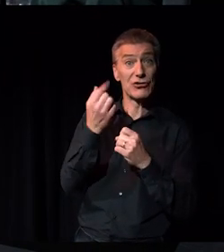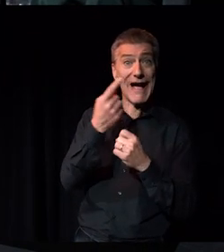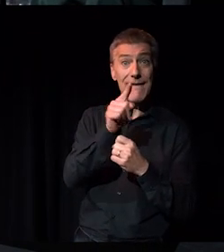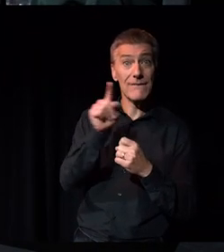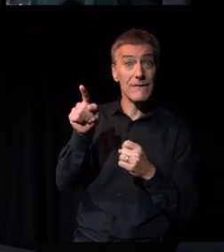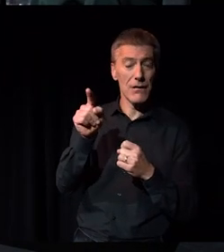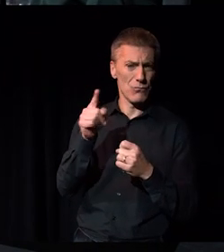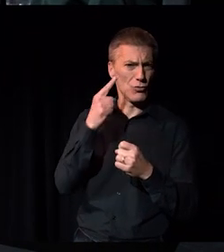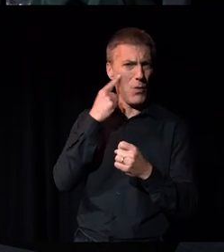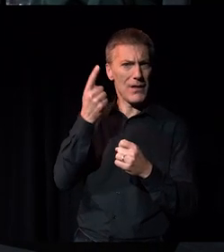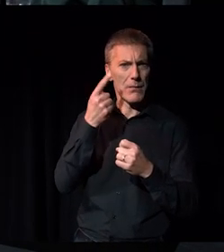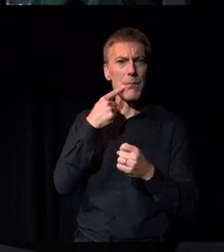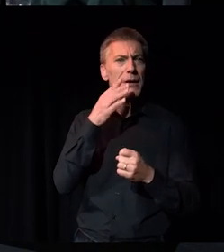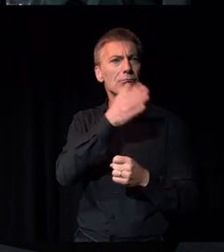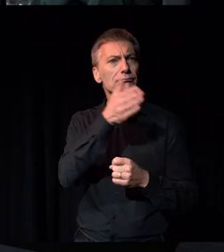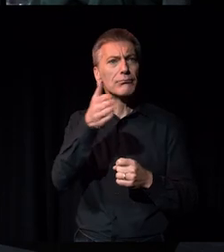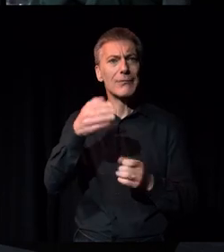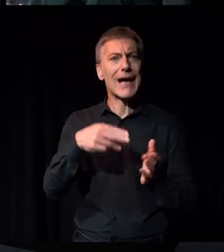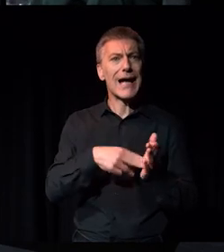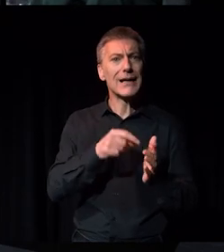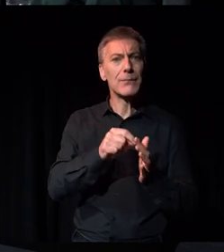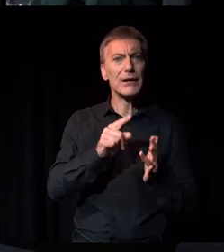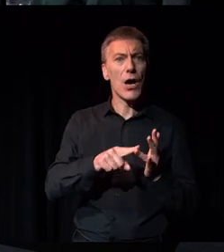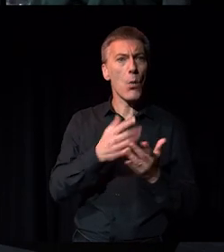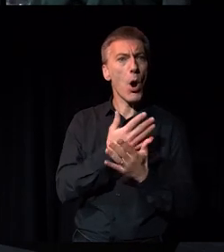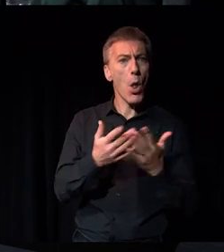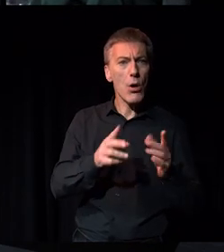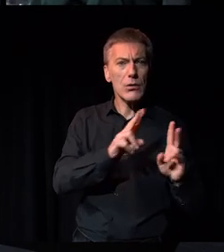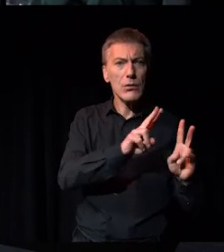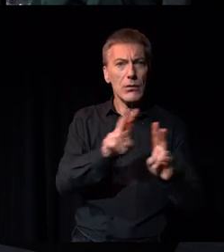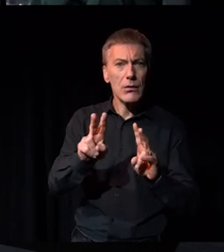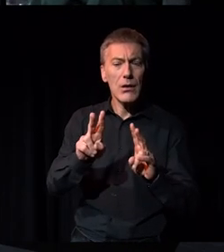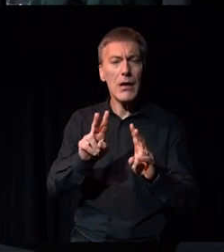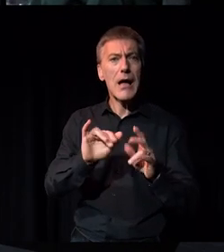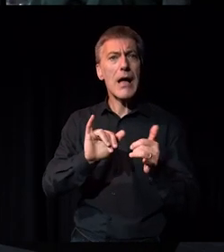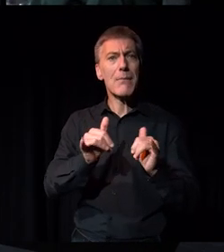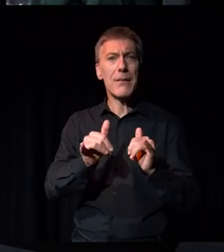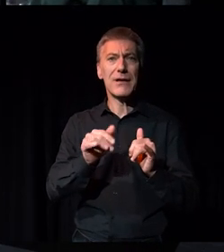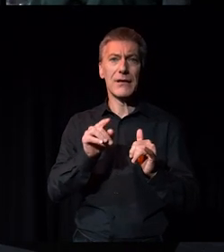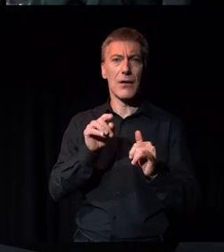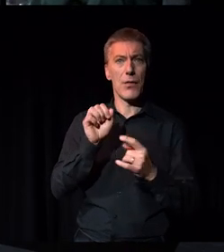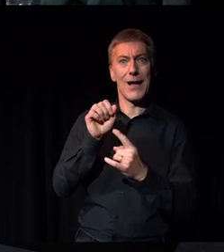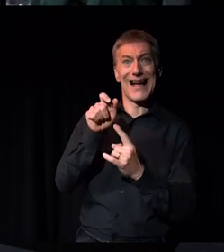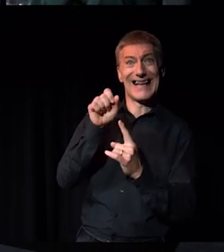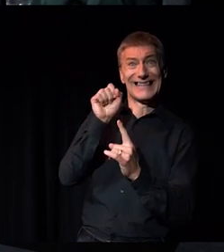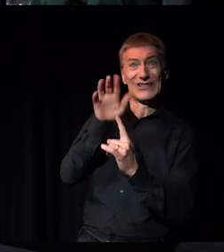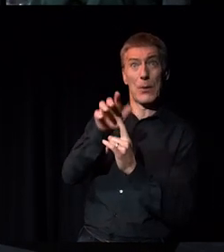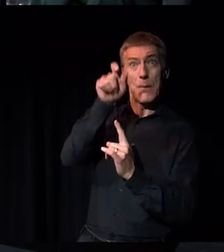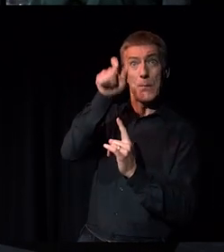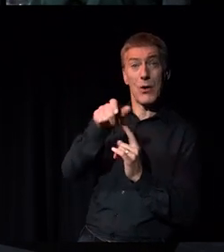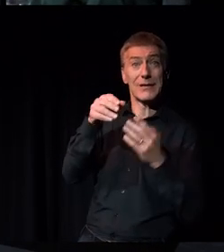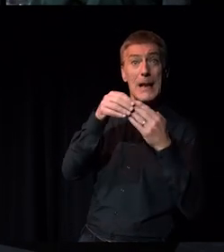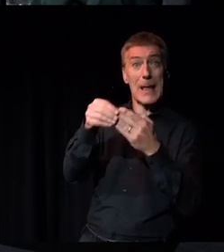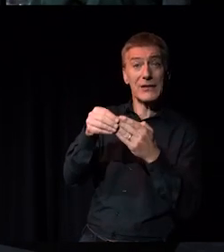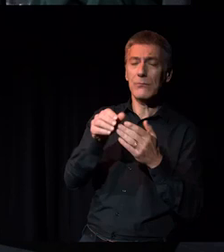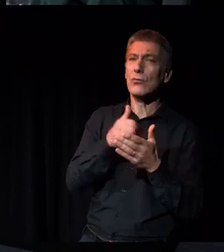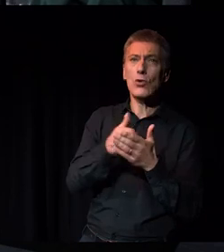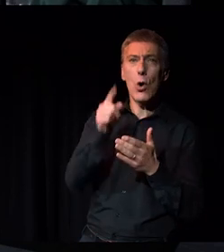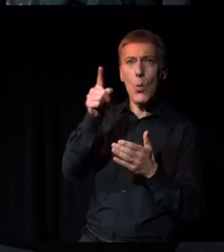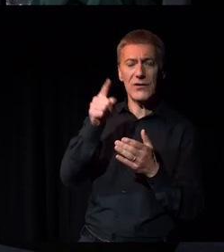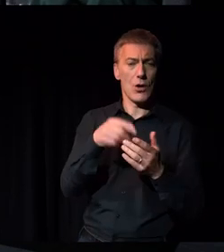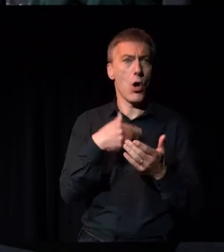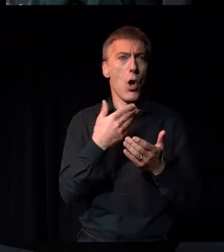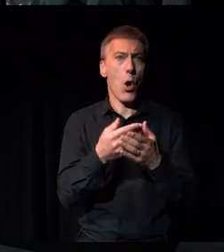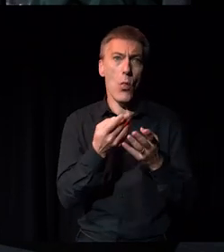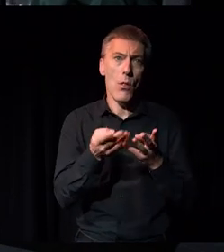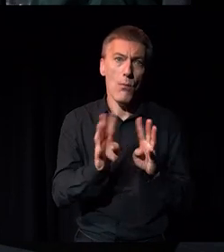last year, that's what I encountered. It's not necessarily the lead or the lead of an organisation, but certainly on the board or